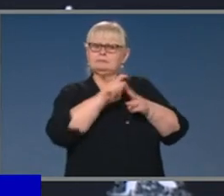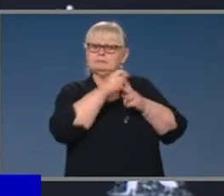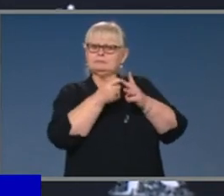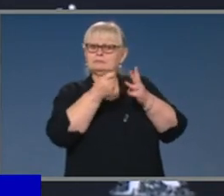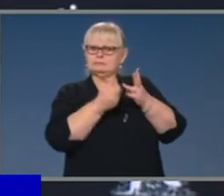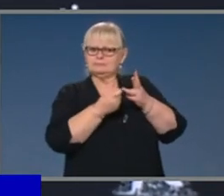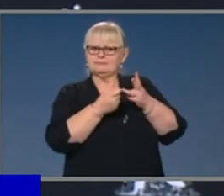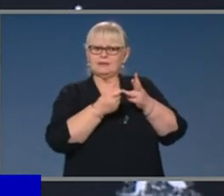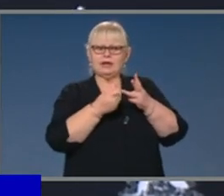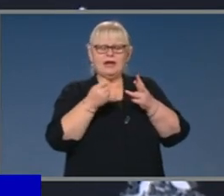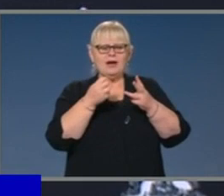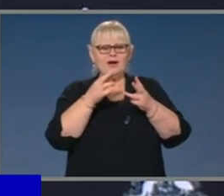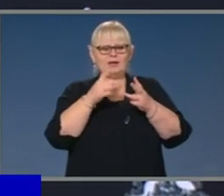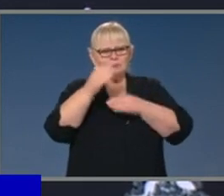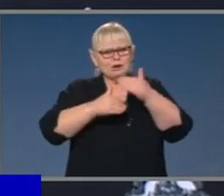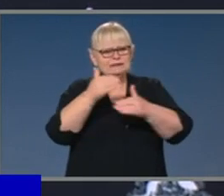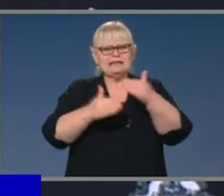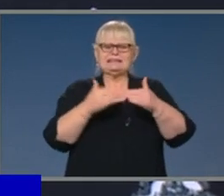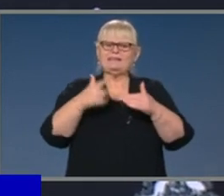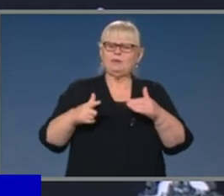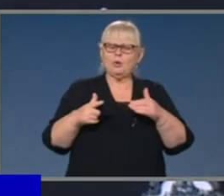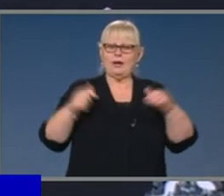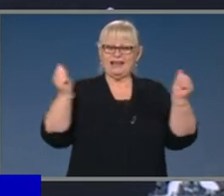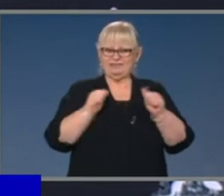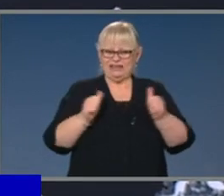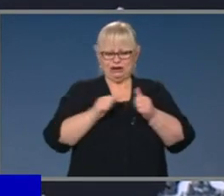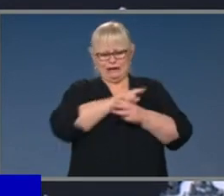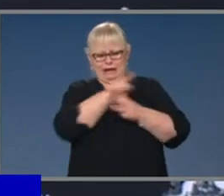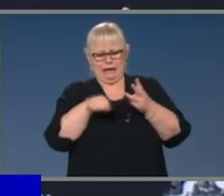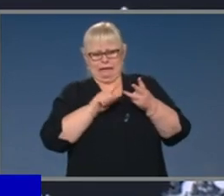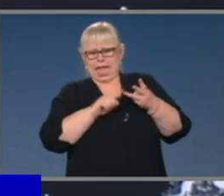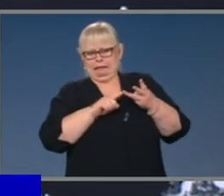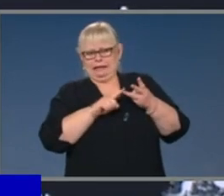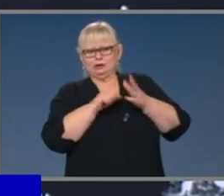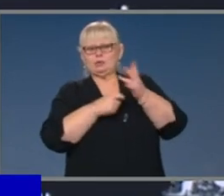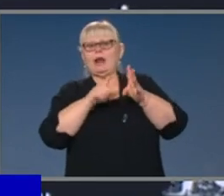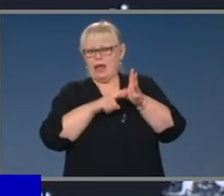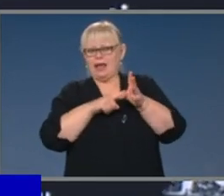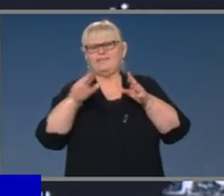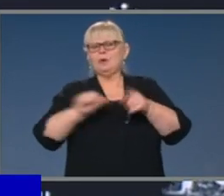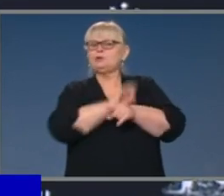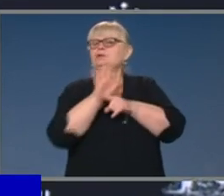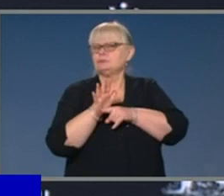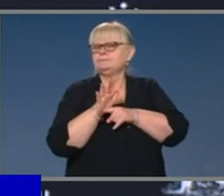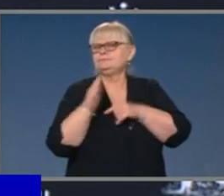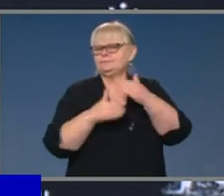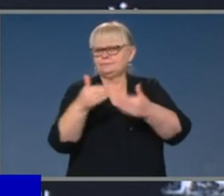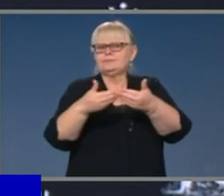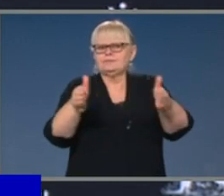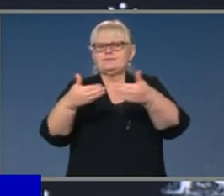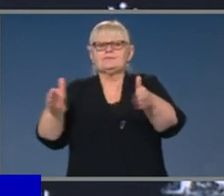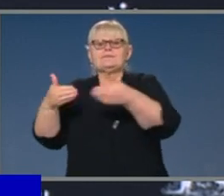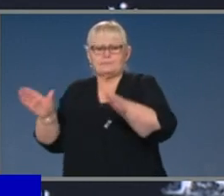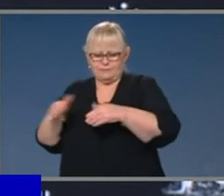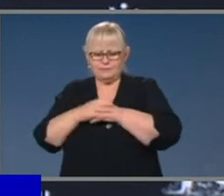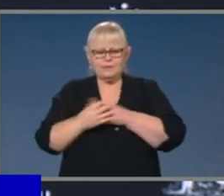are on track for concluding the third step of that three-step process in July. On top of that, we also